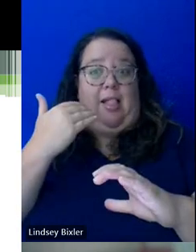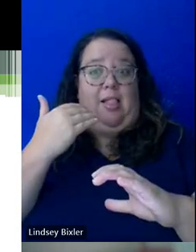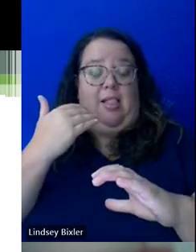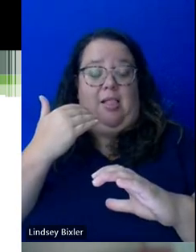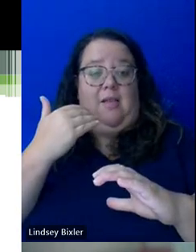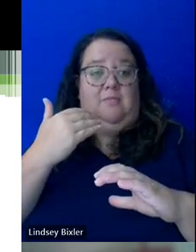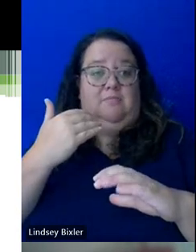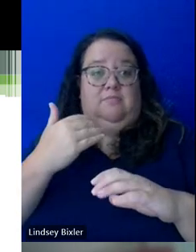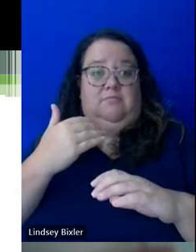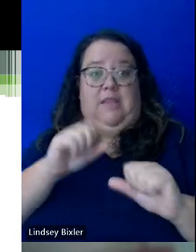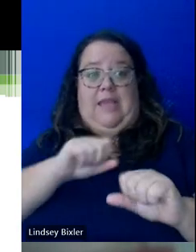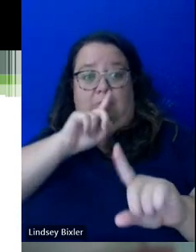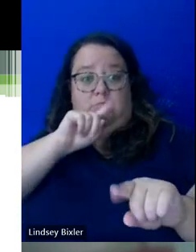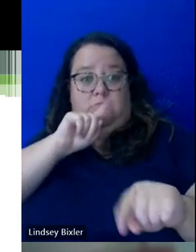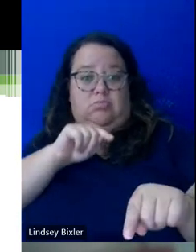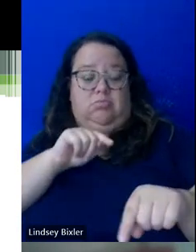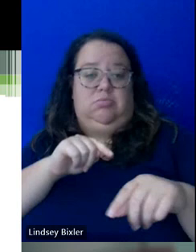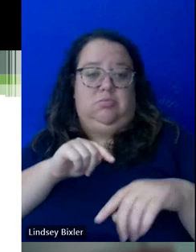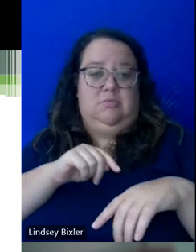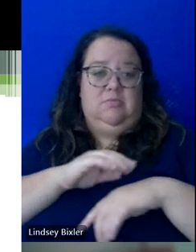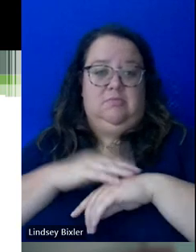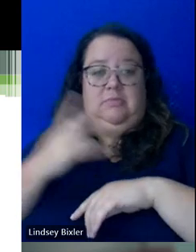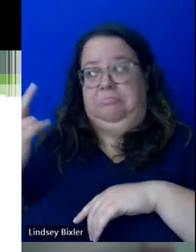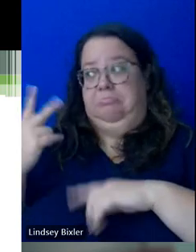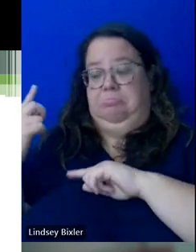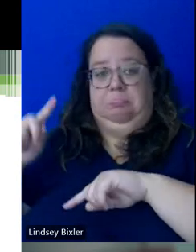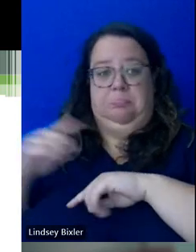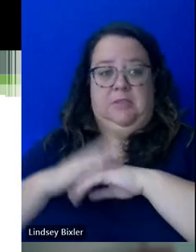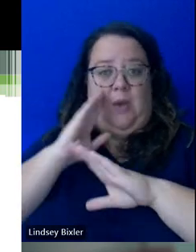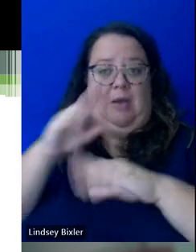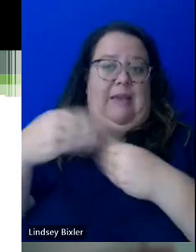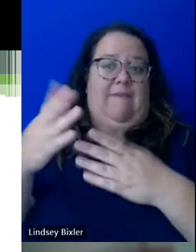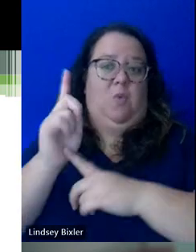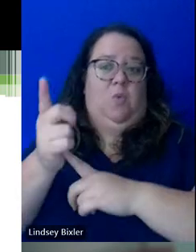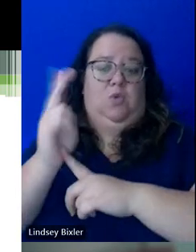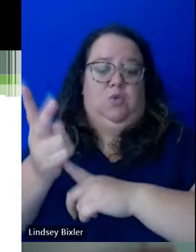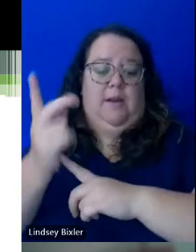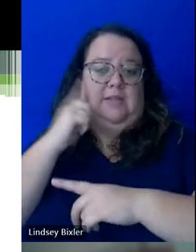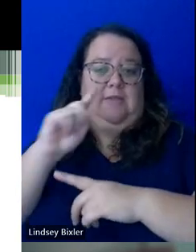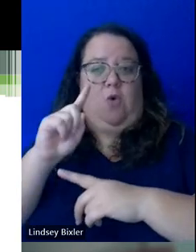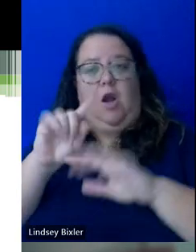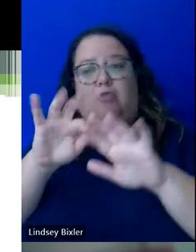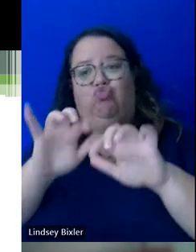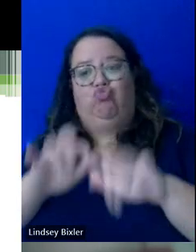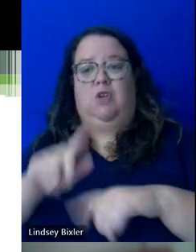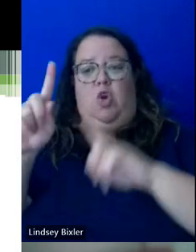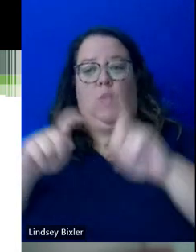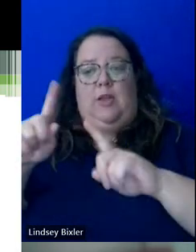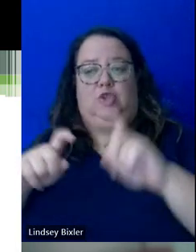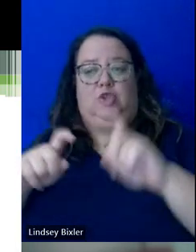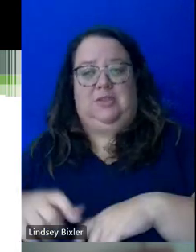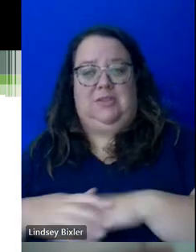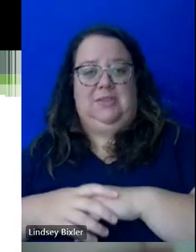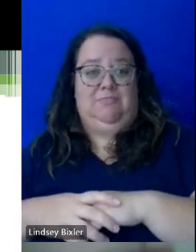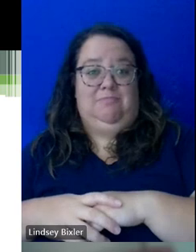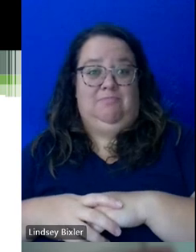can field that question. But I'll give everybody a few minutes to put questions in the chat and we